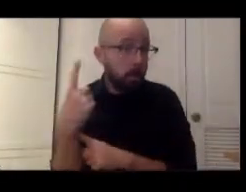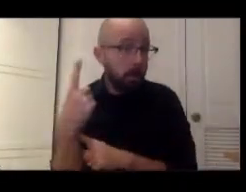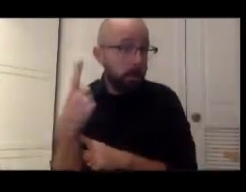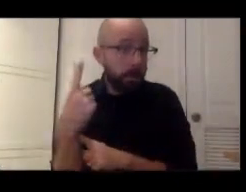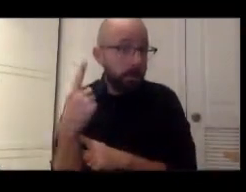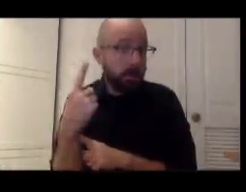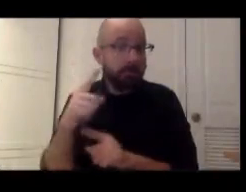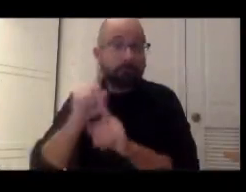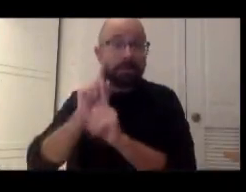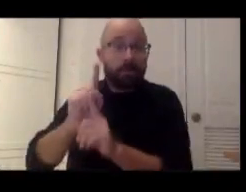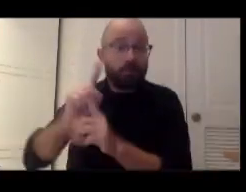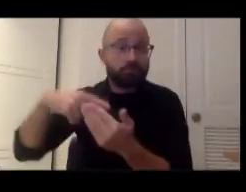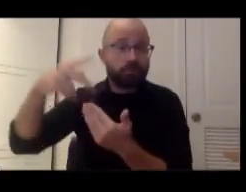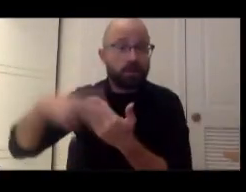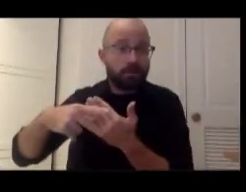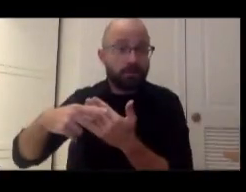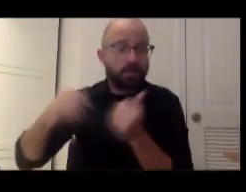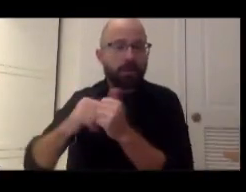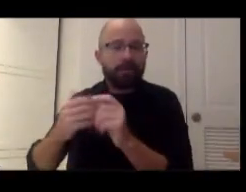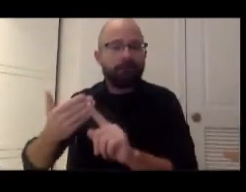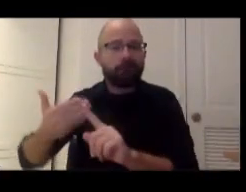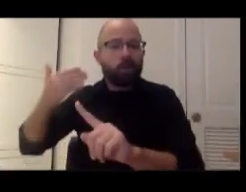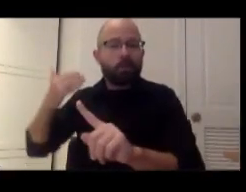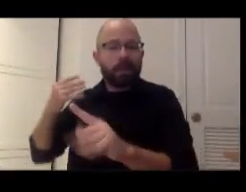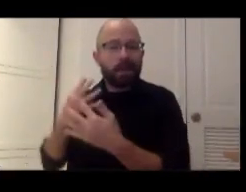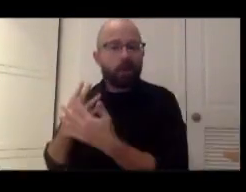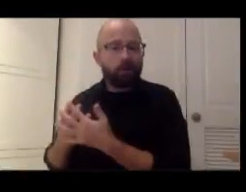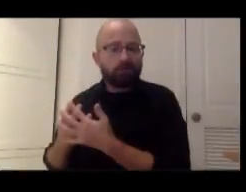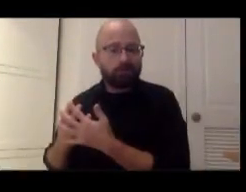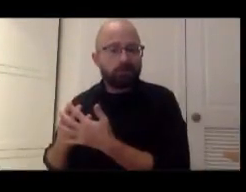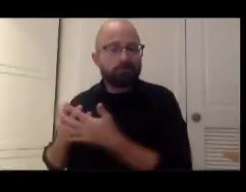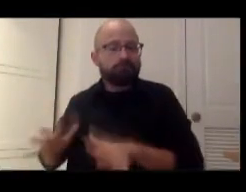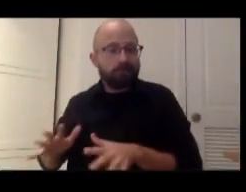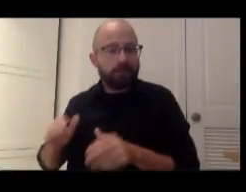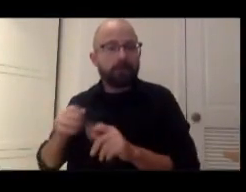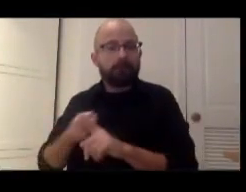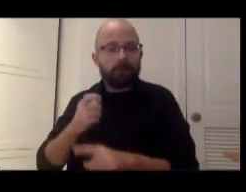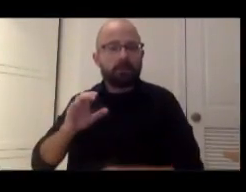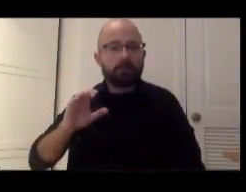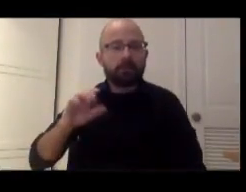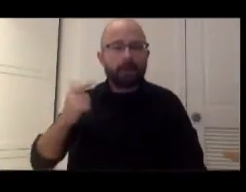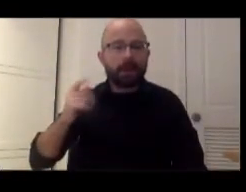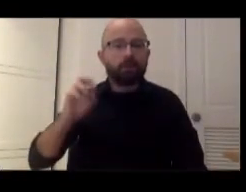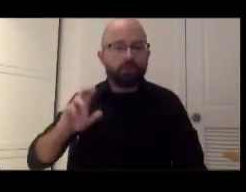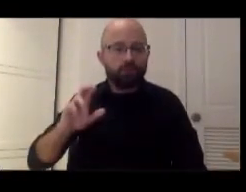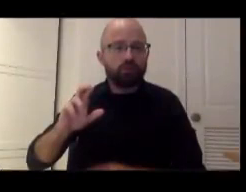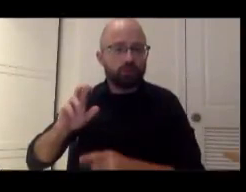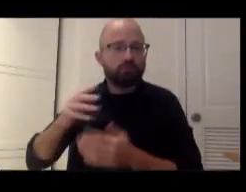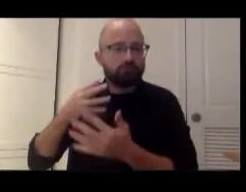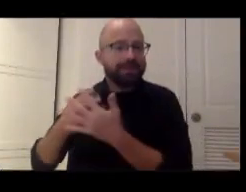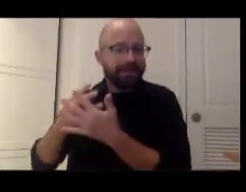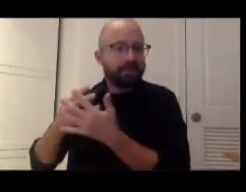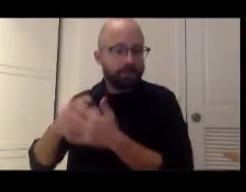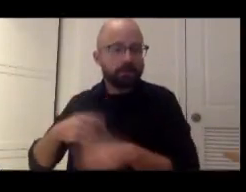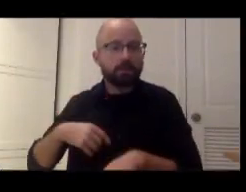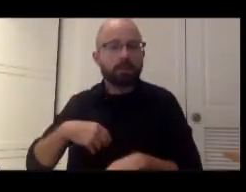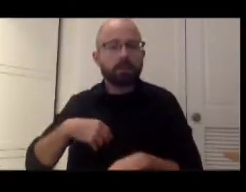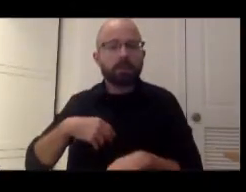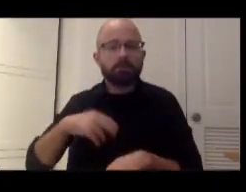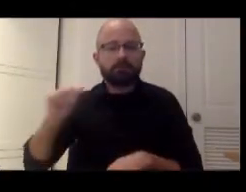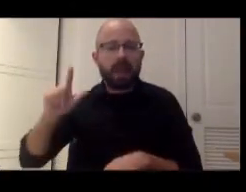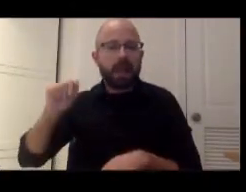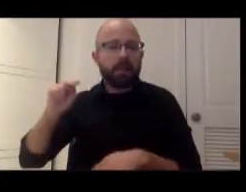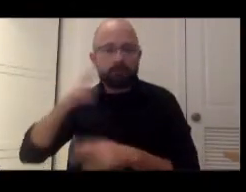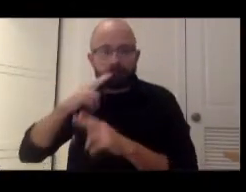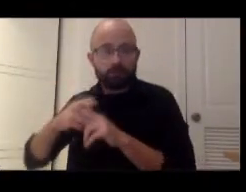internship programs with formerly incarcerated individuals from the Goucher Prison Education Program to what you mentioned, Ellen, Bard, in a